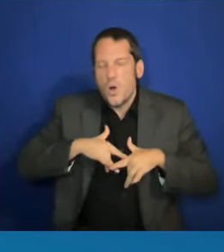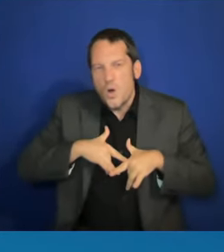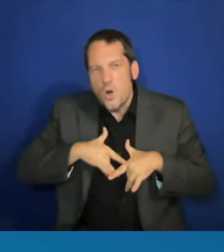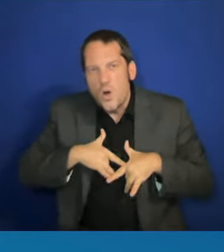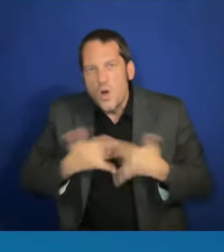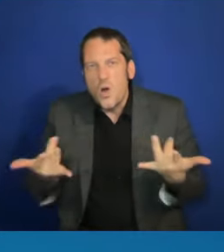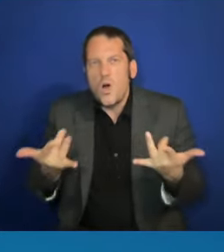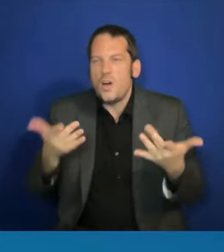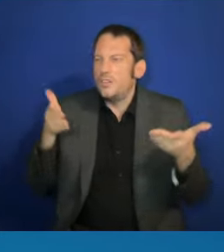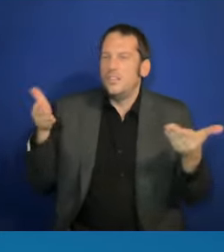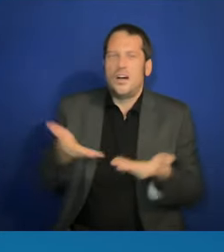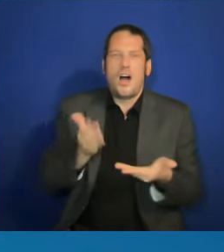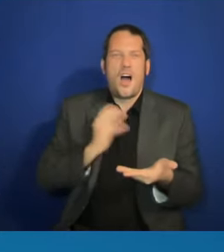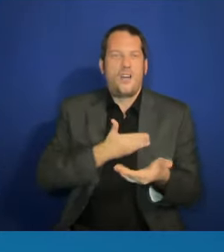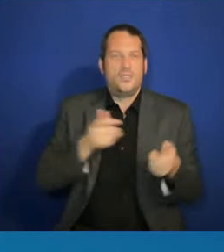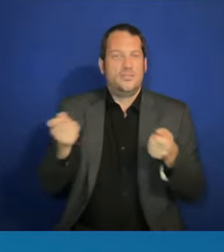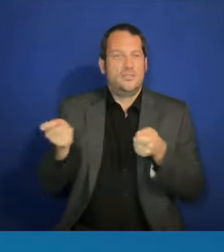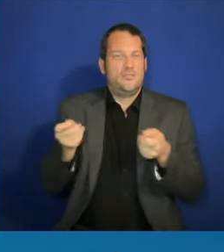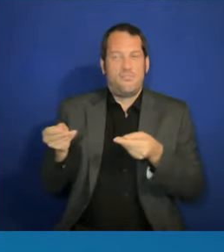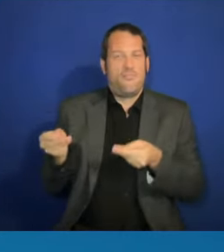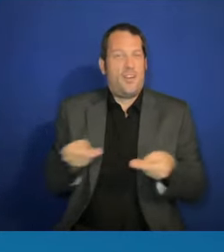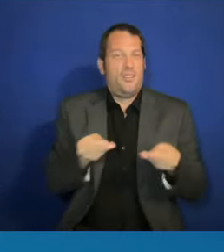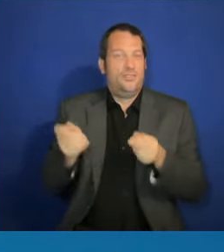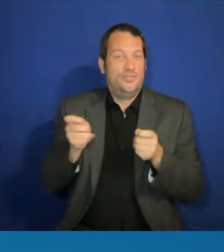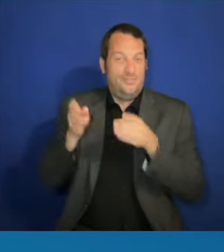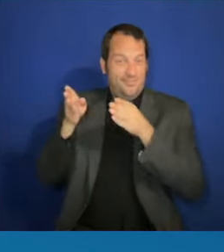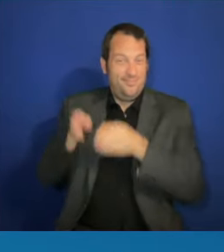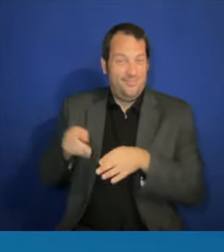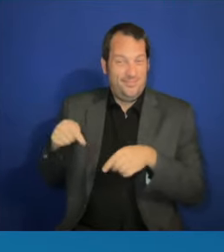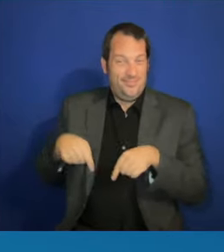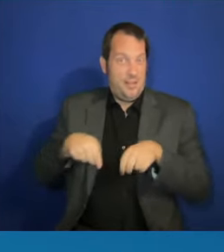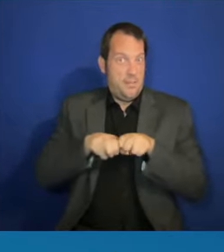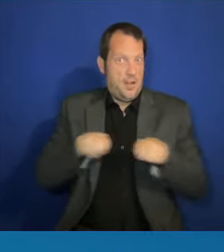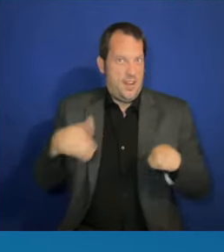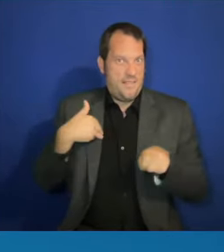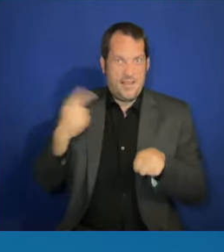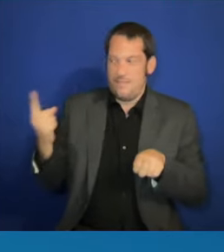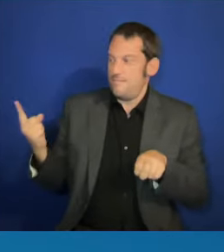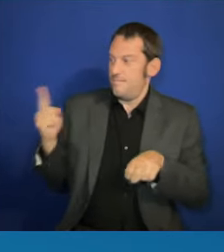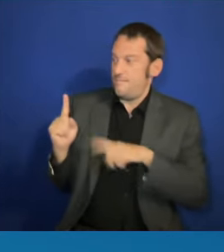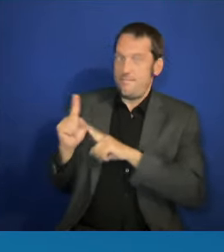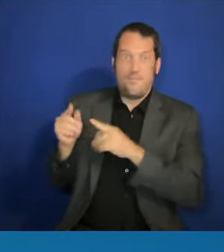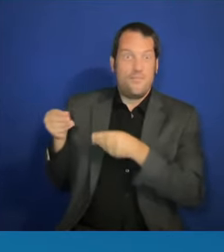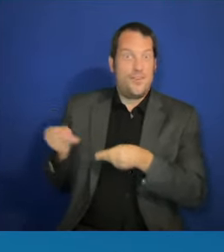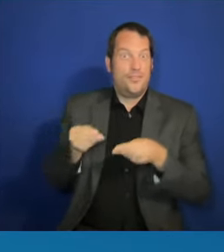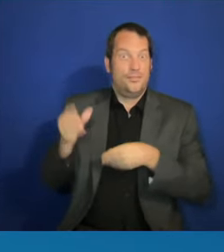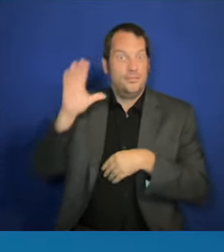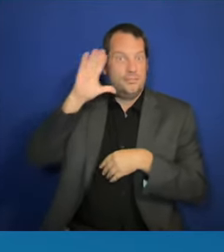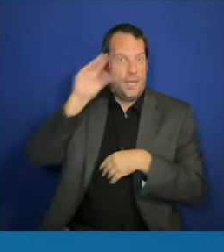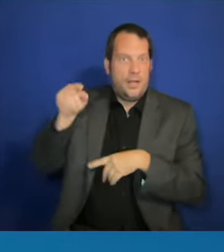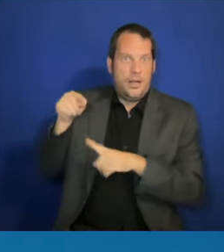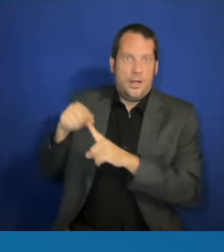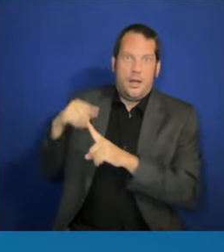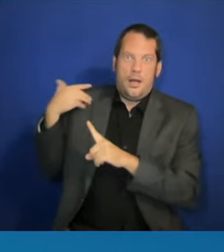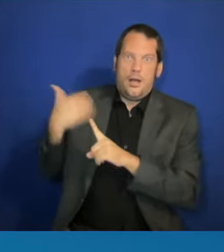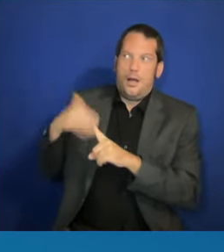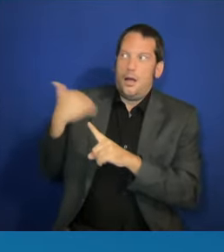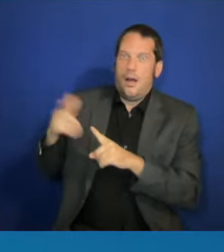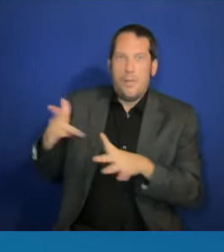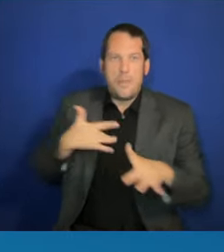A man with grit. Someone that has a lot of energy, creativity,